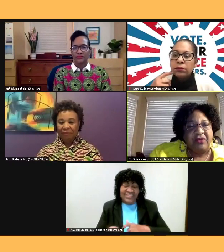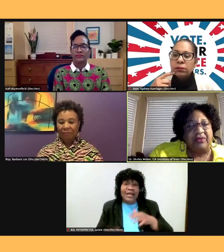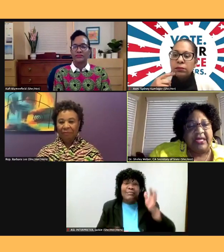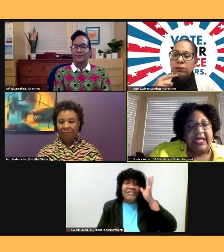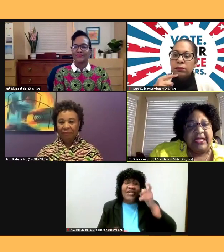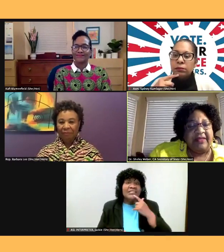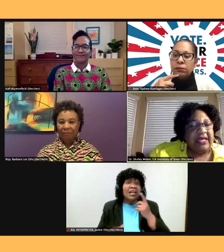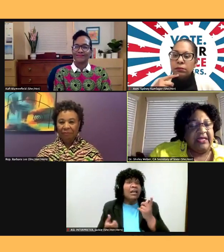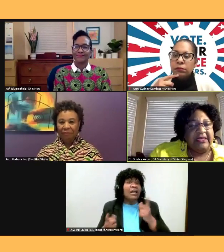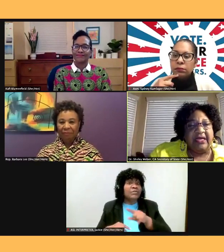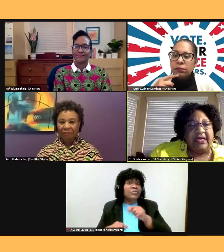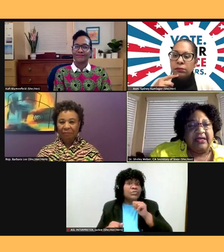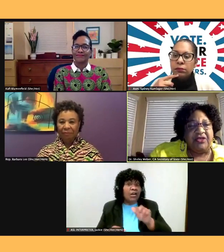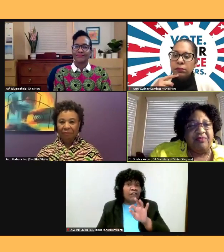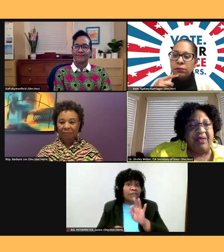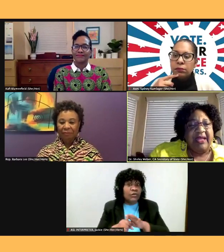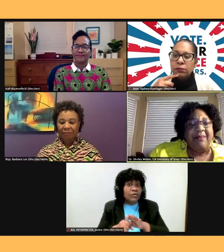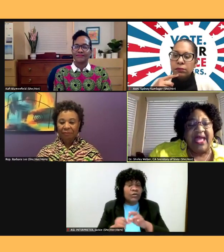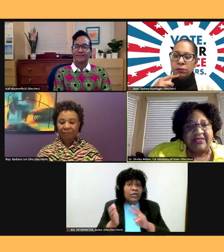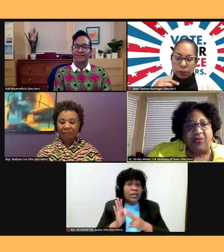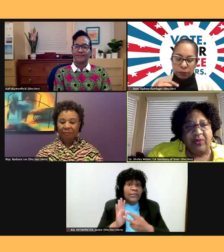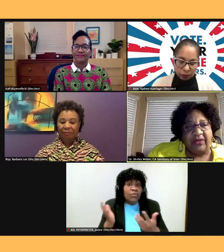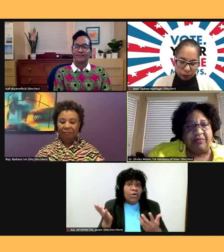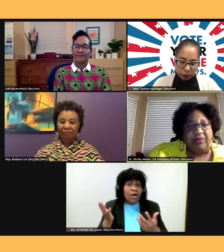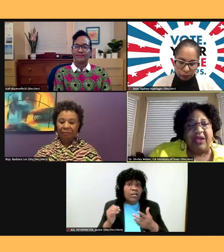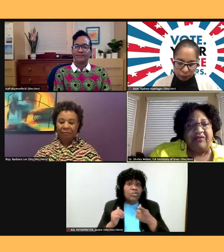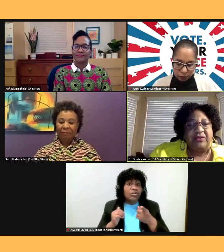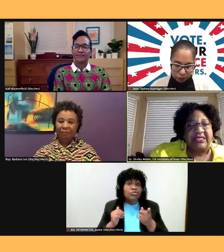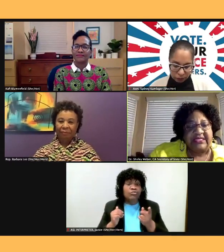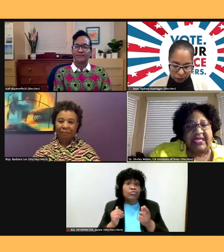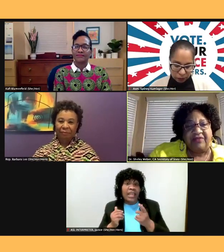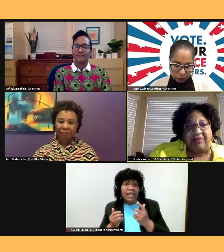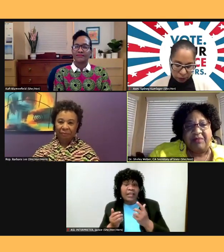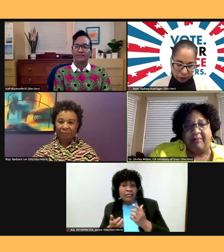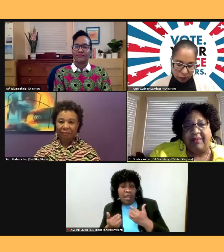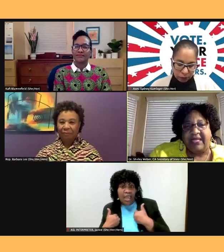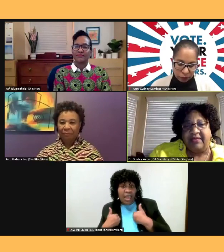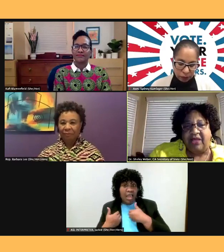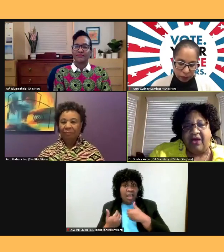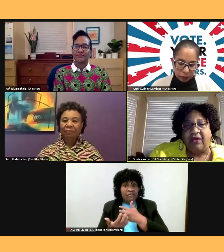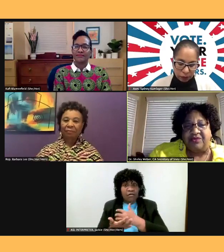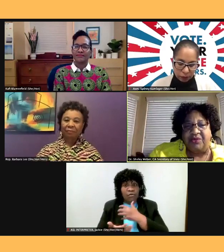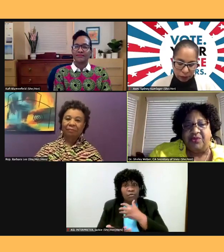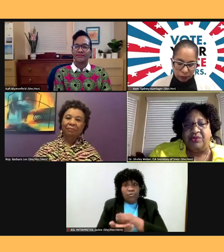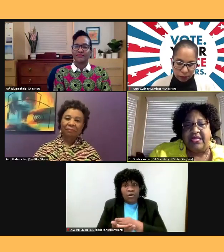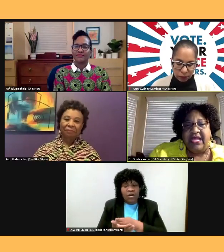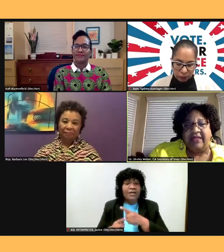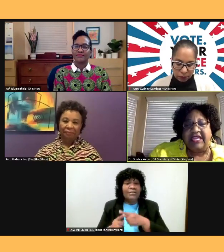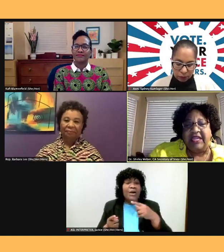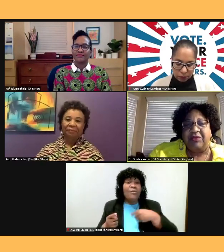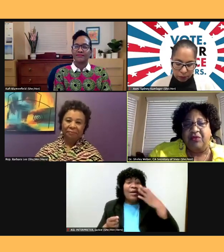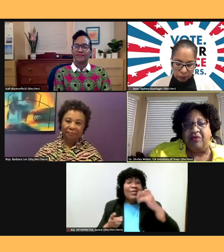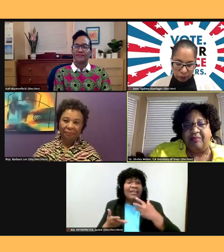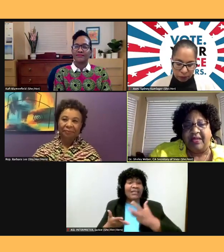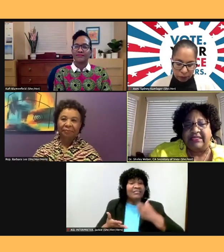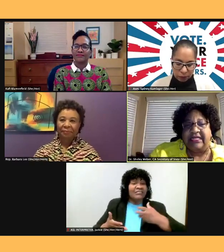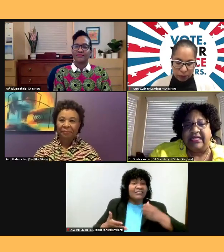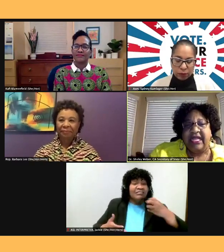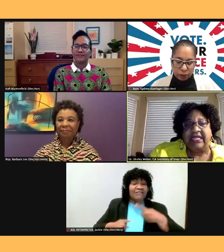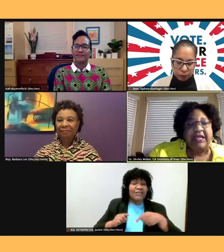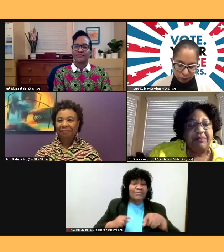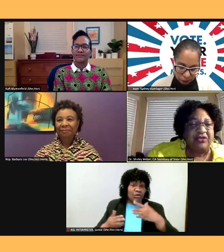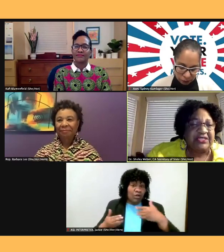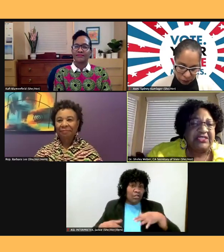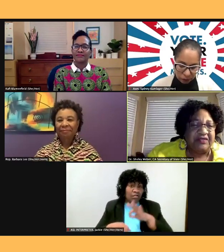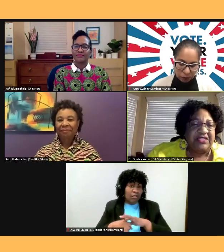then, uh, you may amass wealth, but white folks can take it from you by making up laws and rules that keep you from basically keeping your stuff.